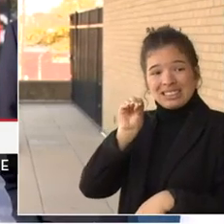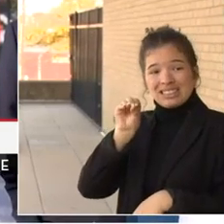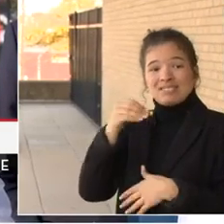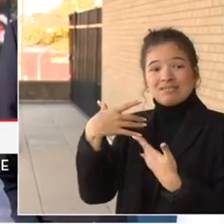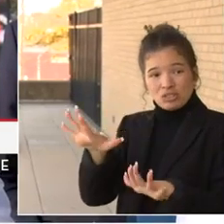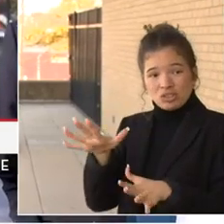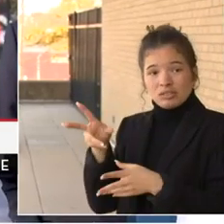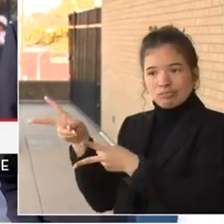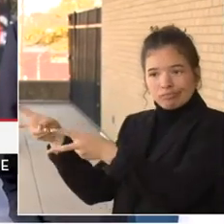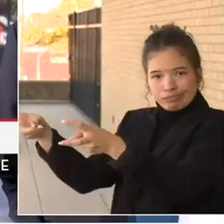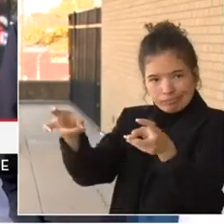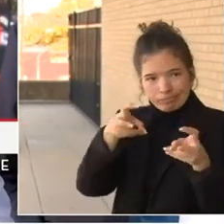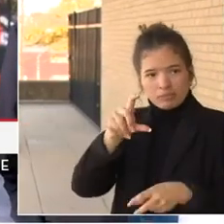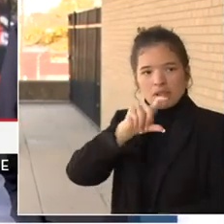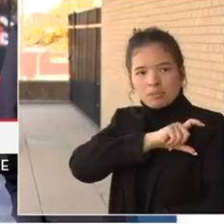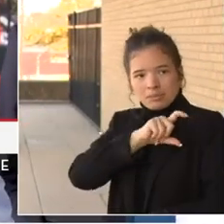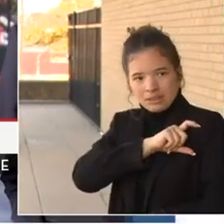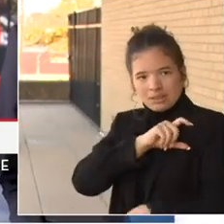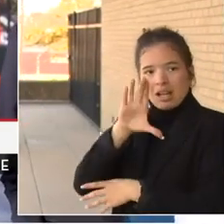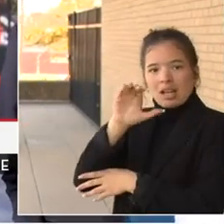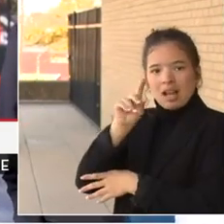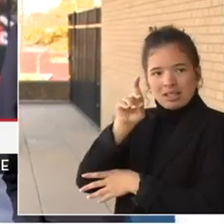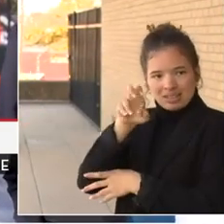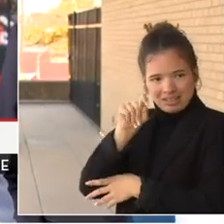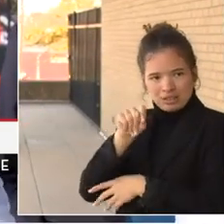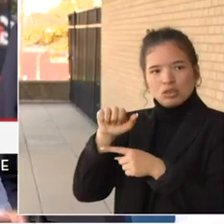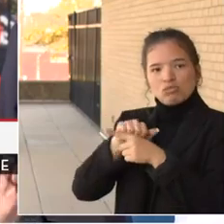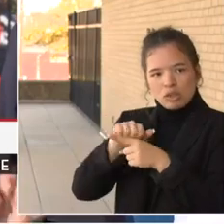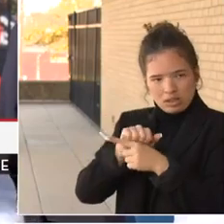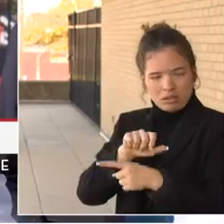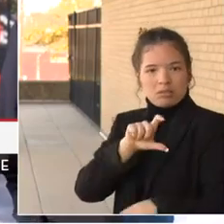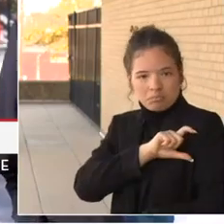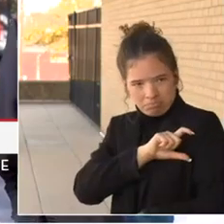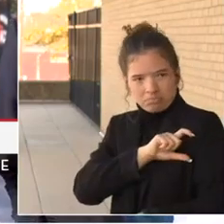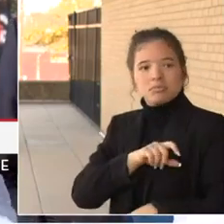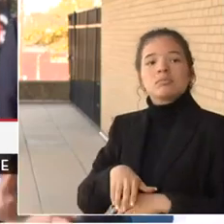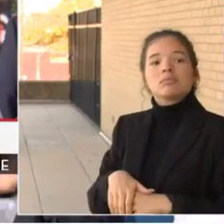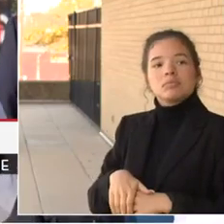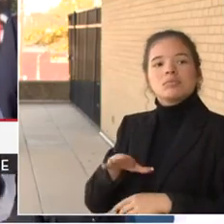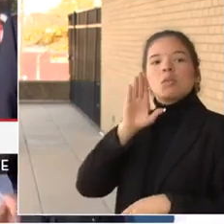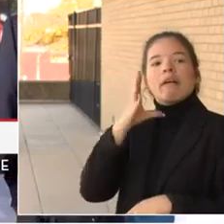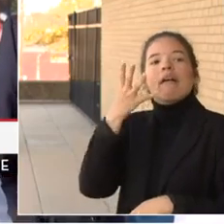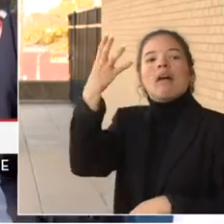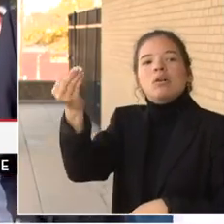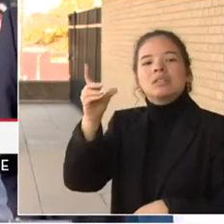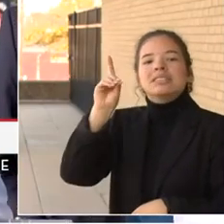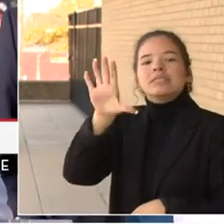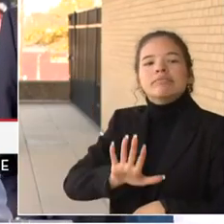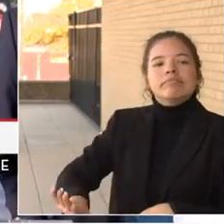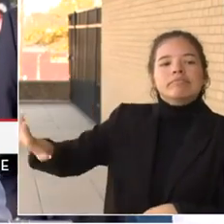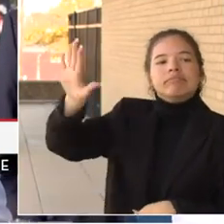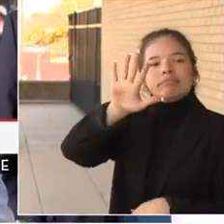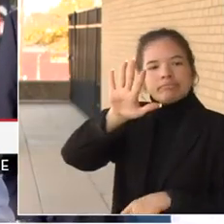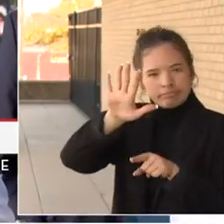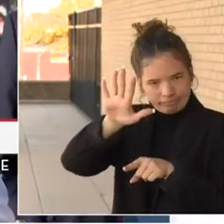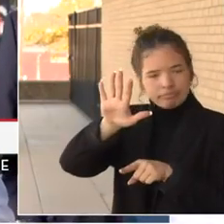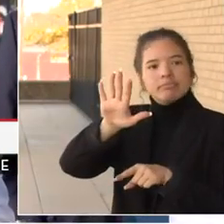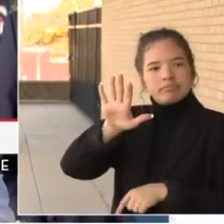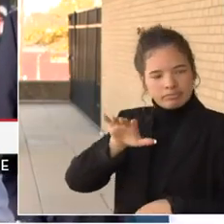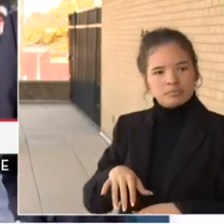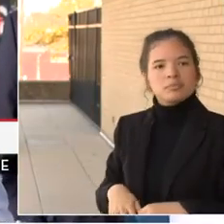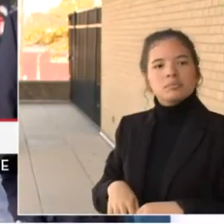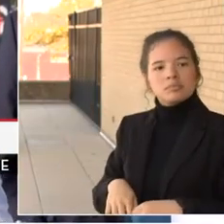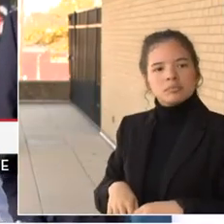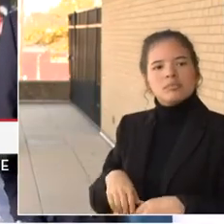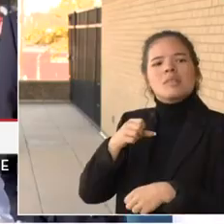police cadets will be hitting the streets of the District of Columbia in communities all across the different wards to ensure that we have a